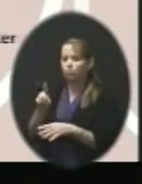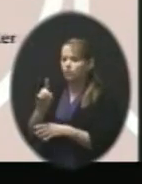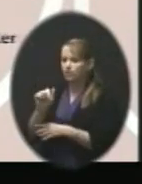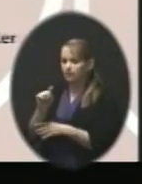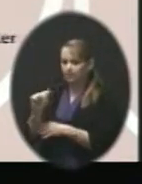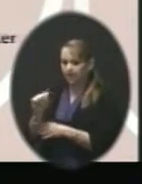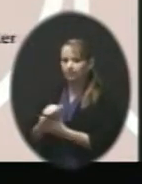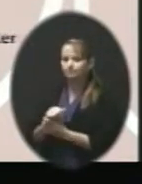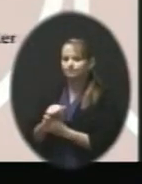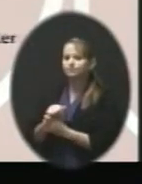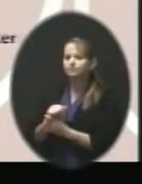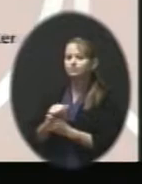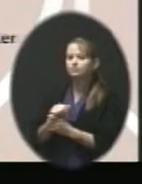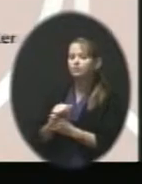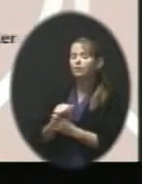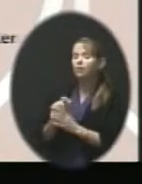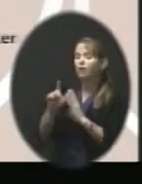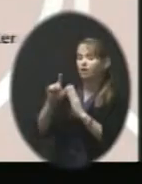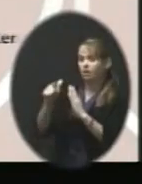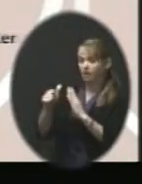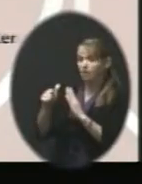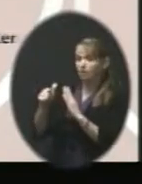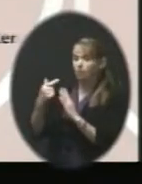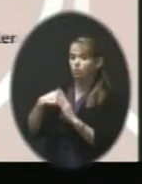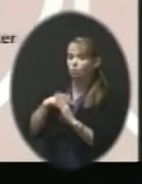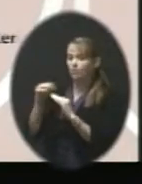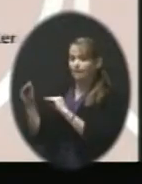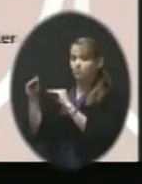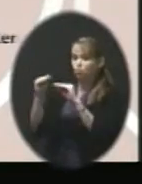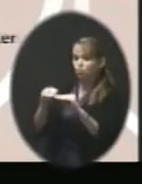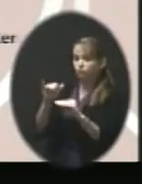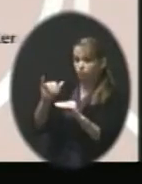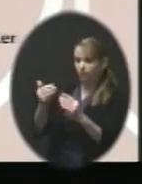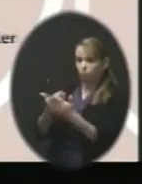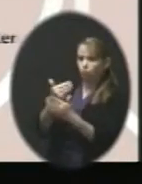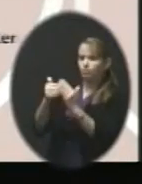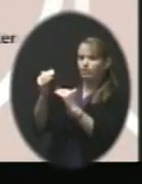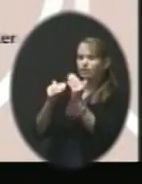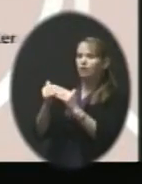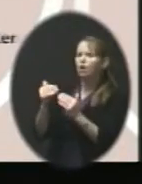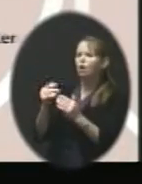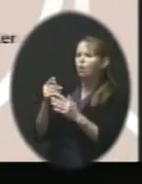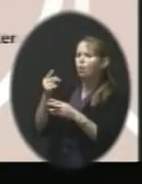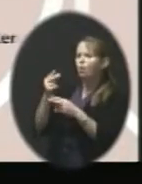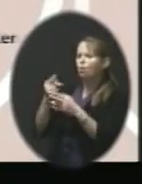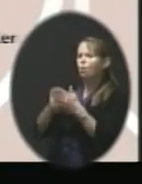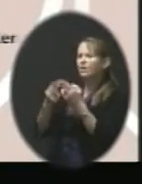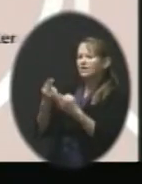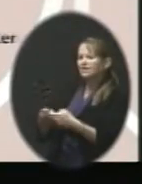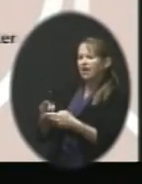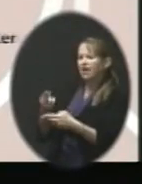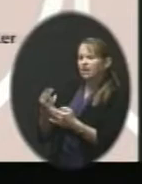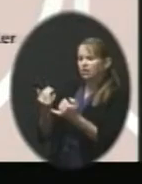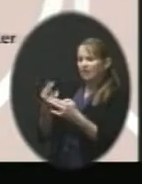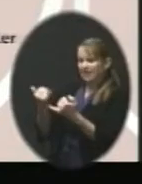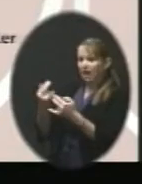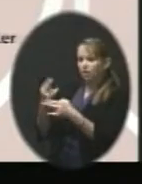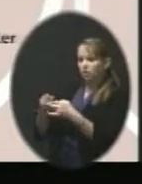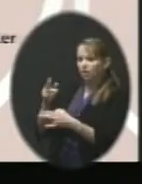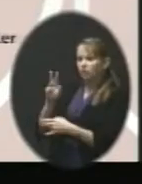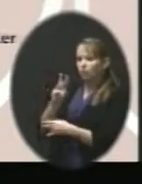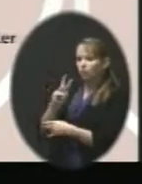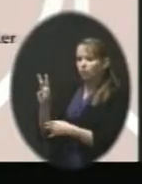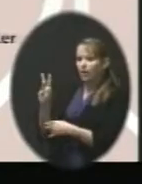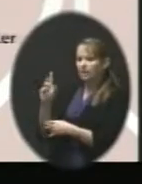when we move over into that building, we will have what is now the West Dennis Knox Center as what we call a warm disaster